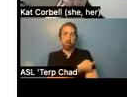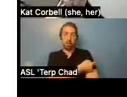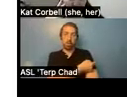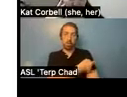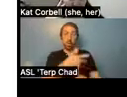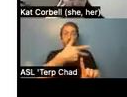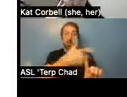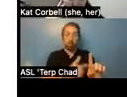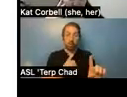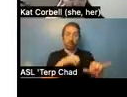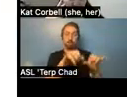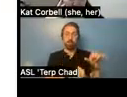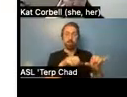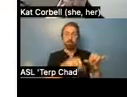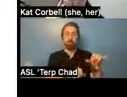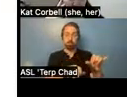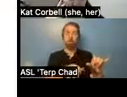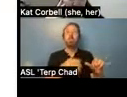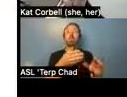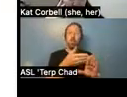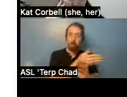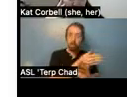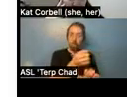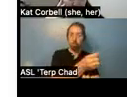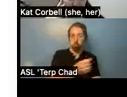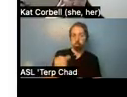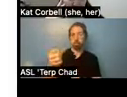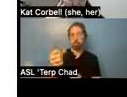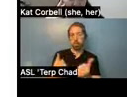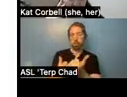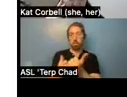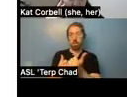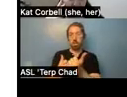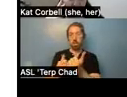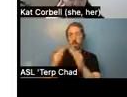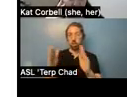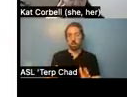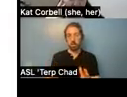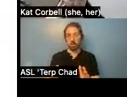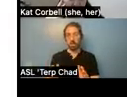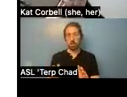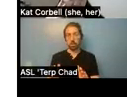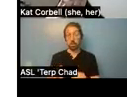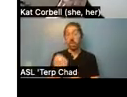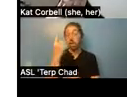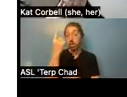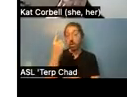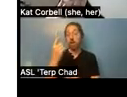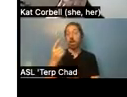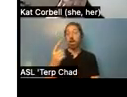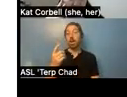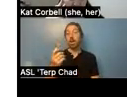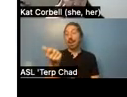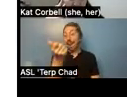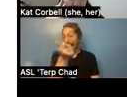Also, a lot of these details that we're sharing, um, you will be working with, um, a helper, somebody,